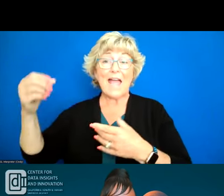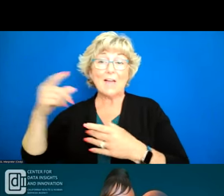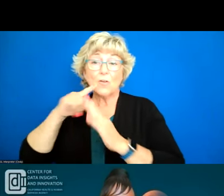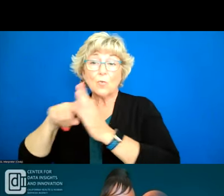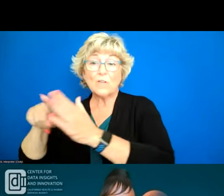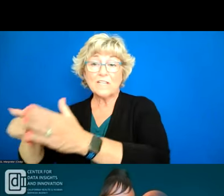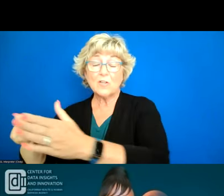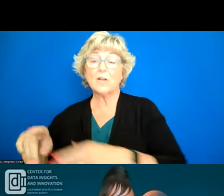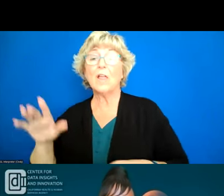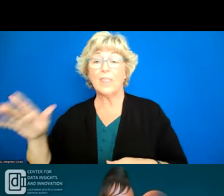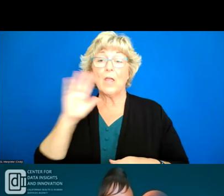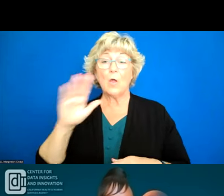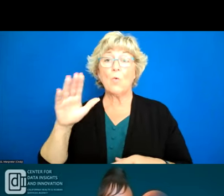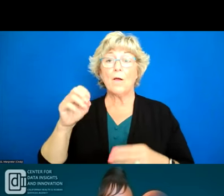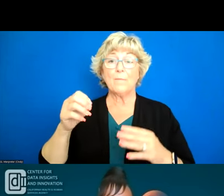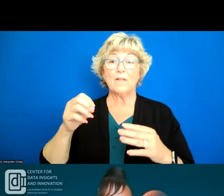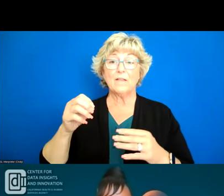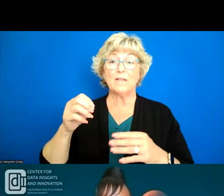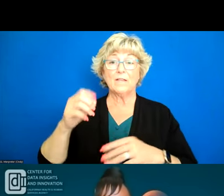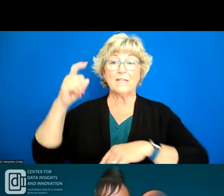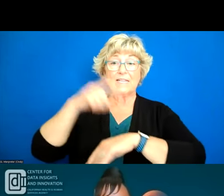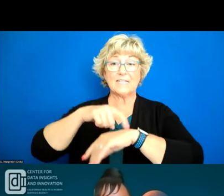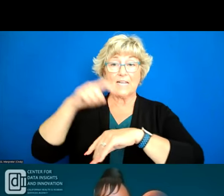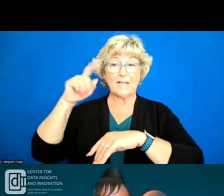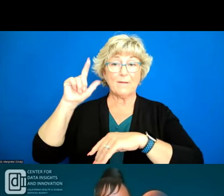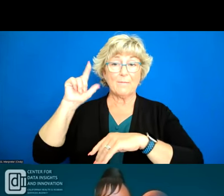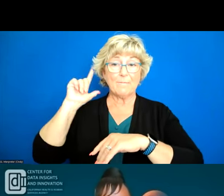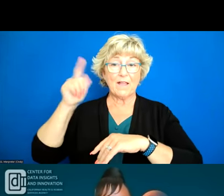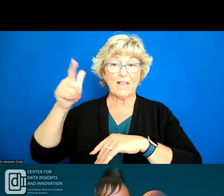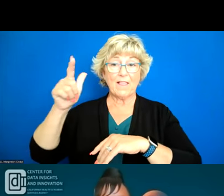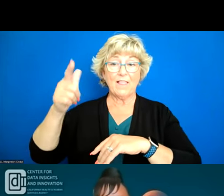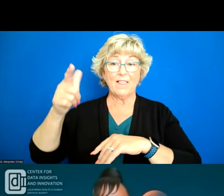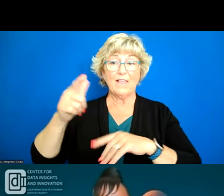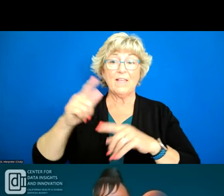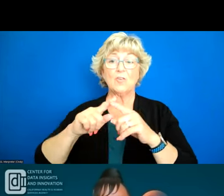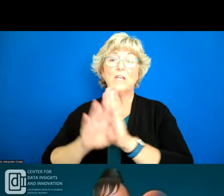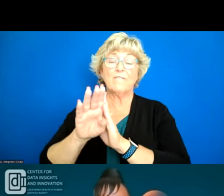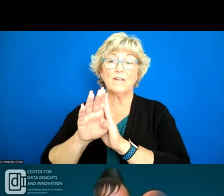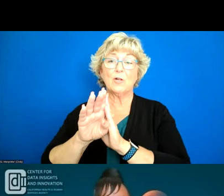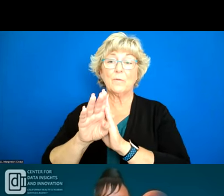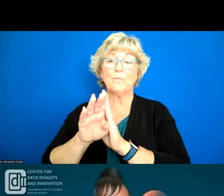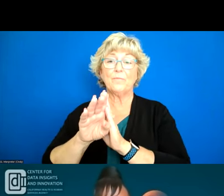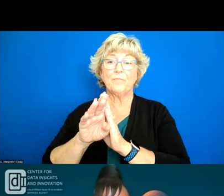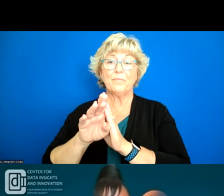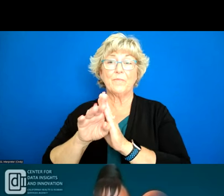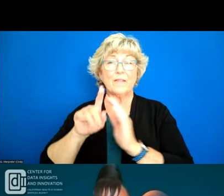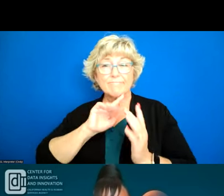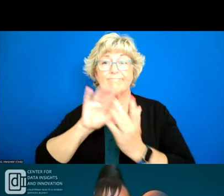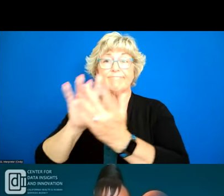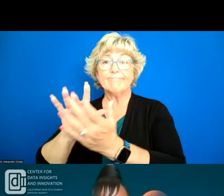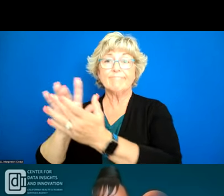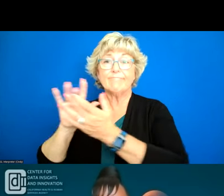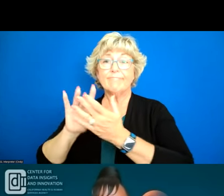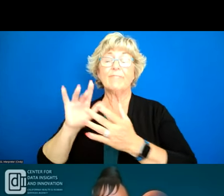there will be time for us once we've developed um the dashboard internally to really reach out to external